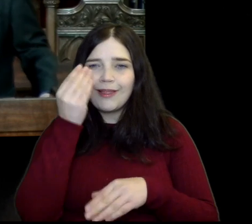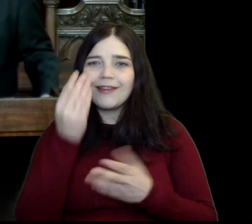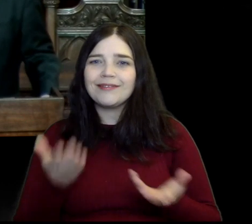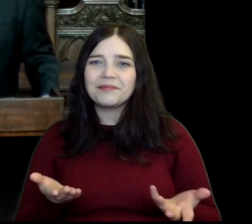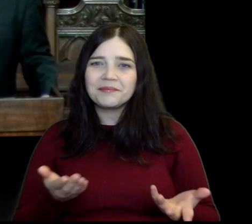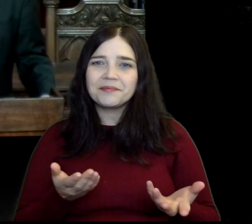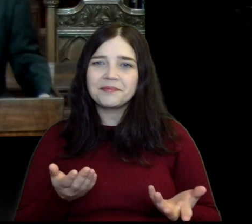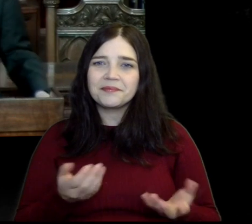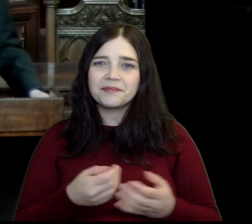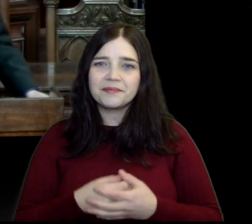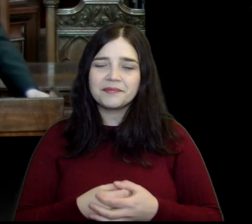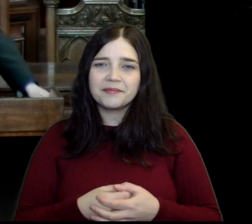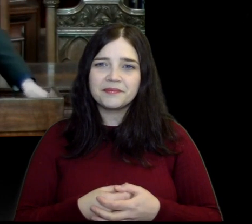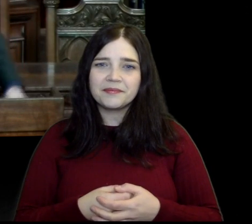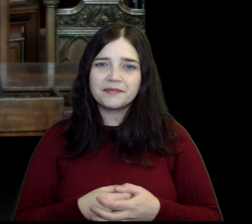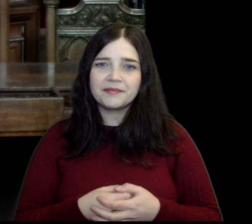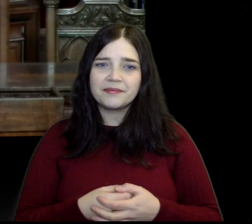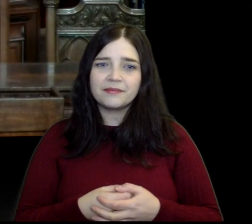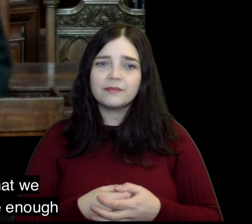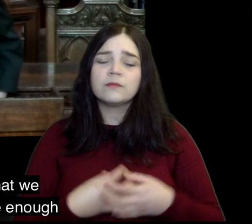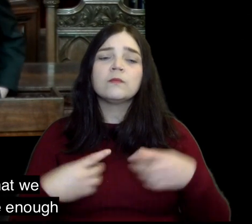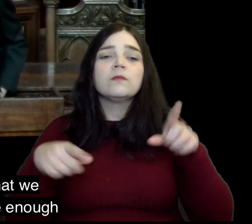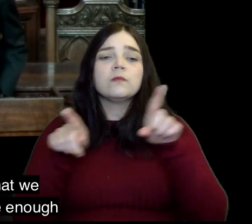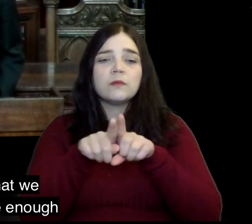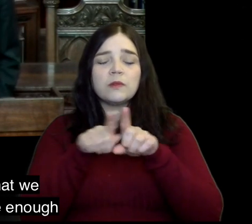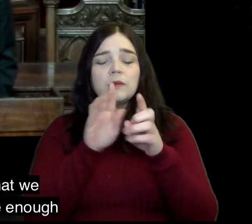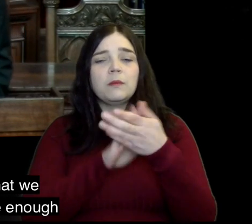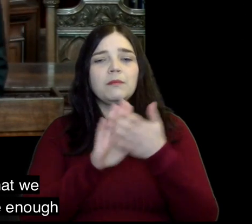Elijah was to learn that